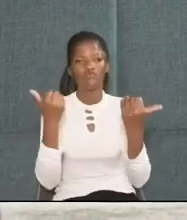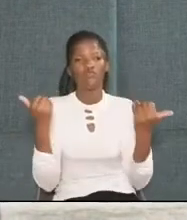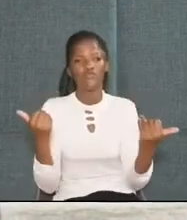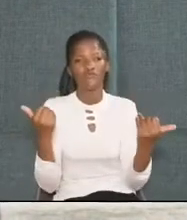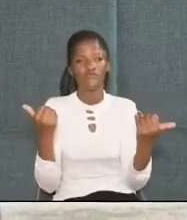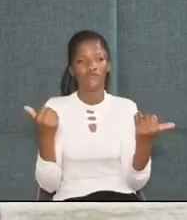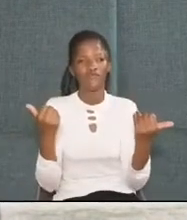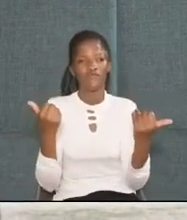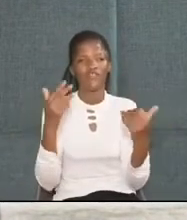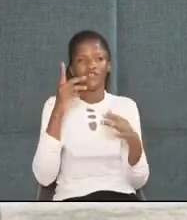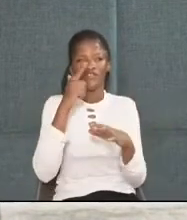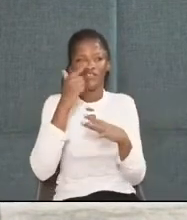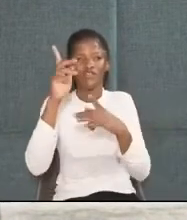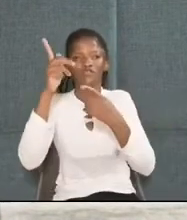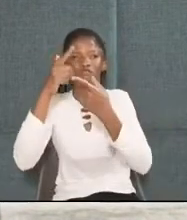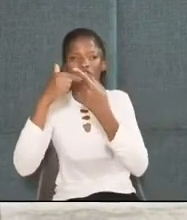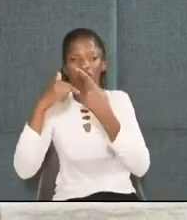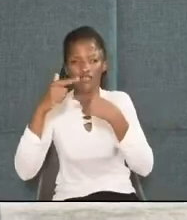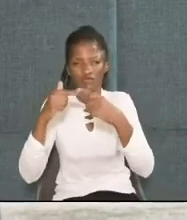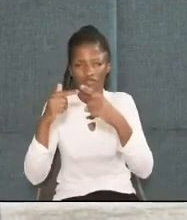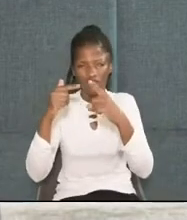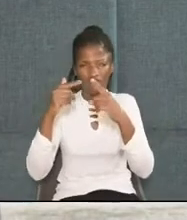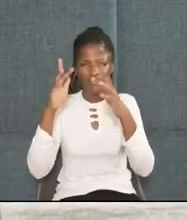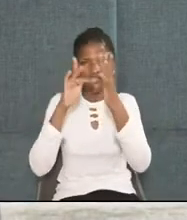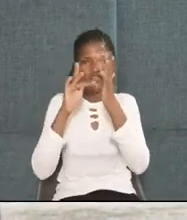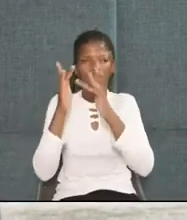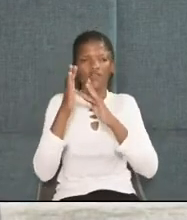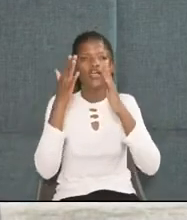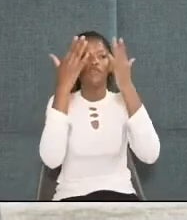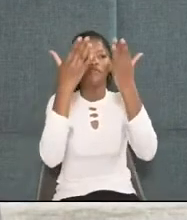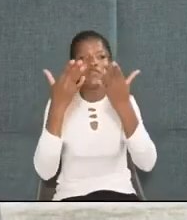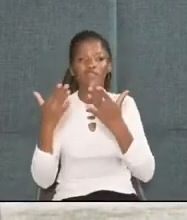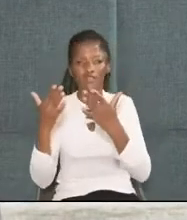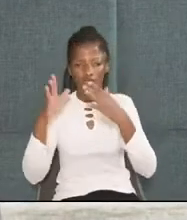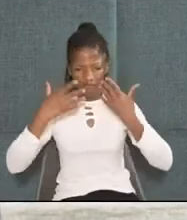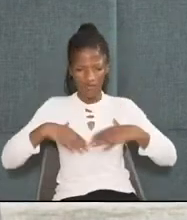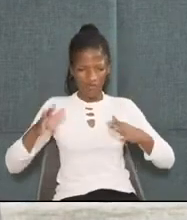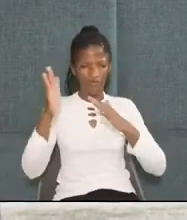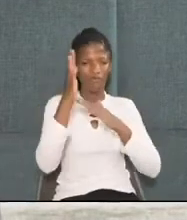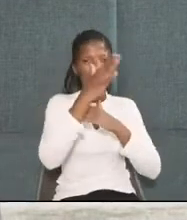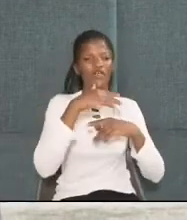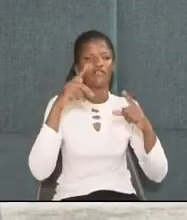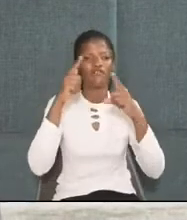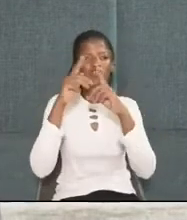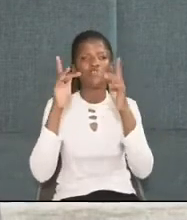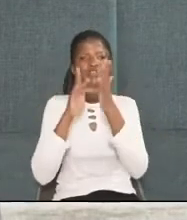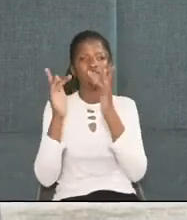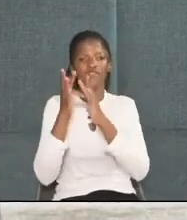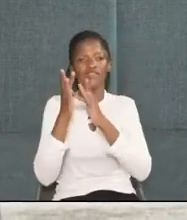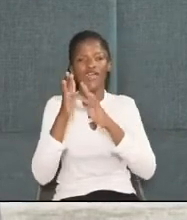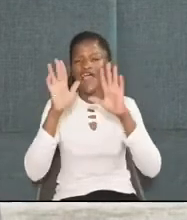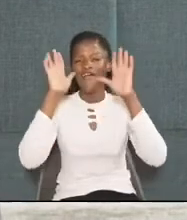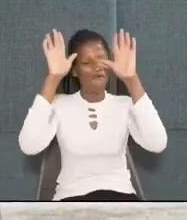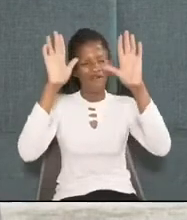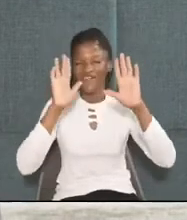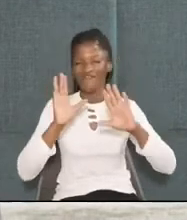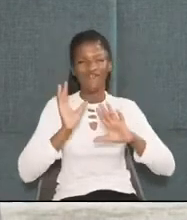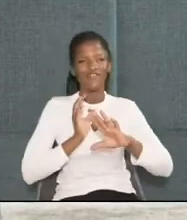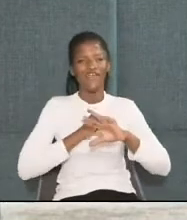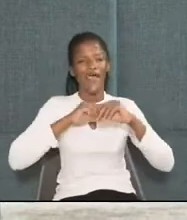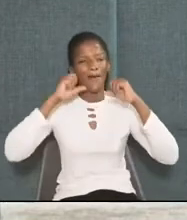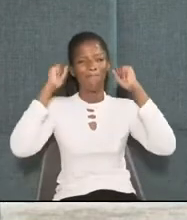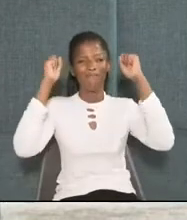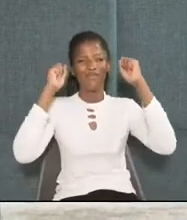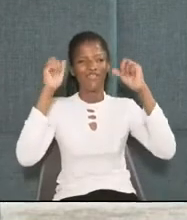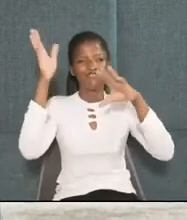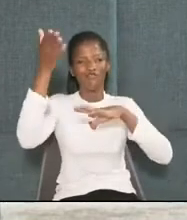Children, tell them to come to Jesus. Bring the people back to Jesus, the Wonderful Counselor, the Mighty God, the